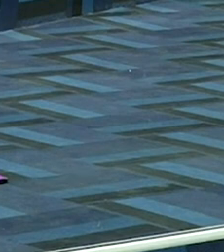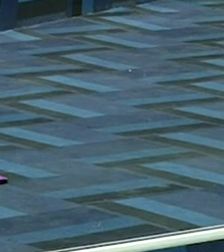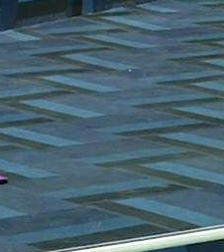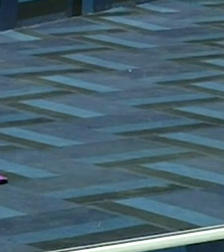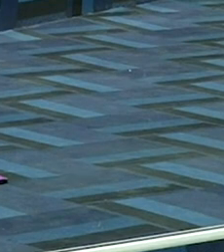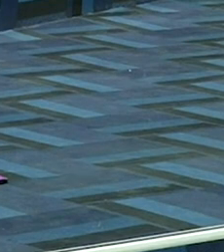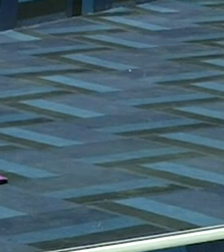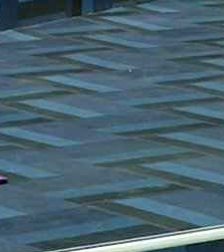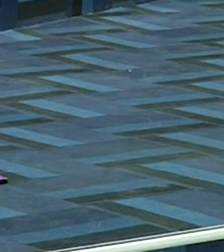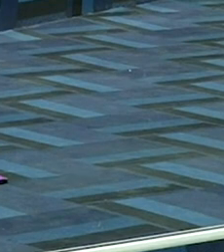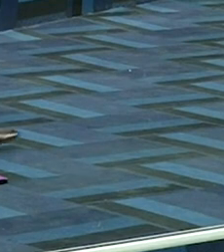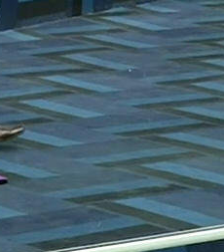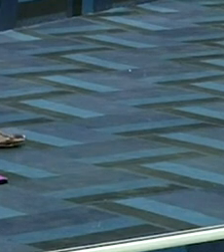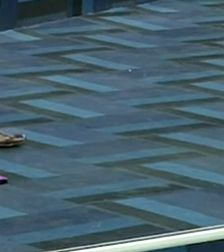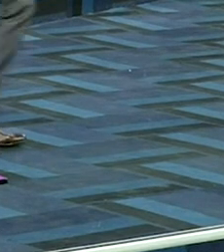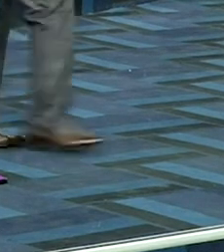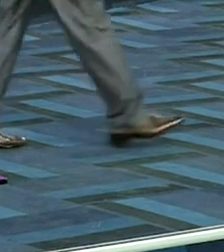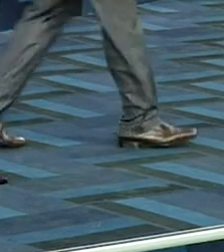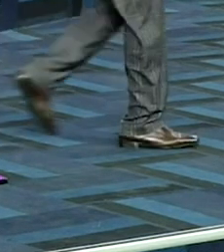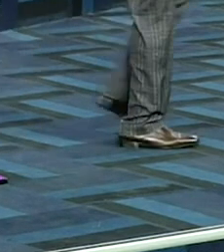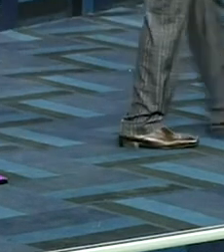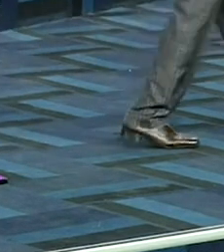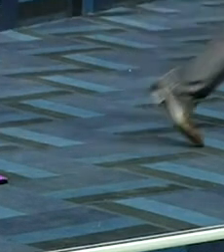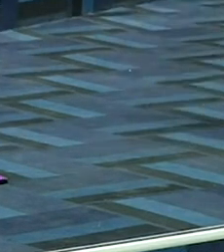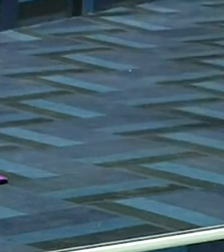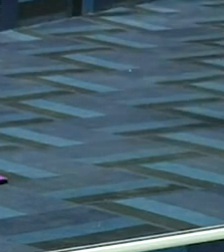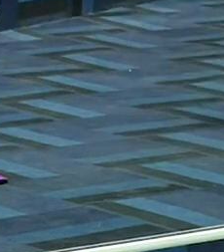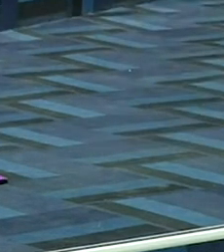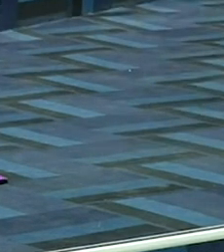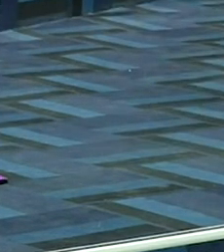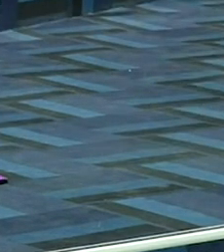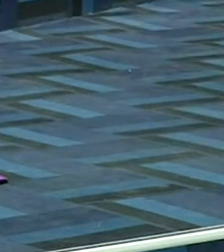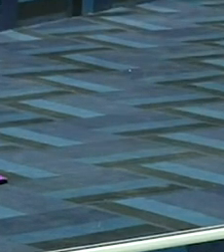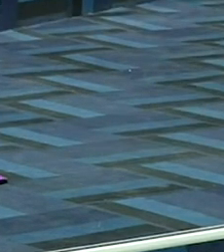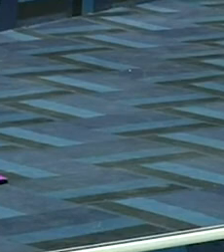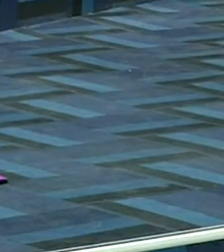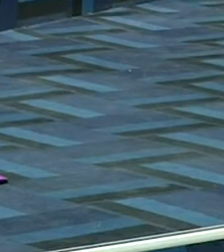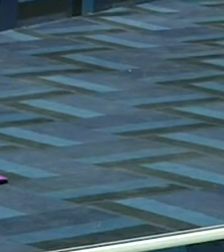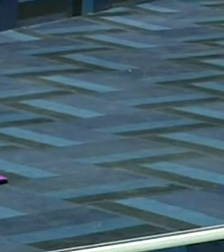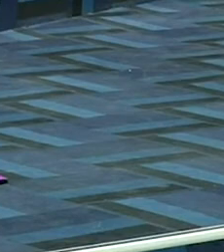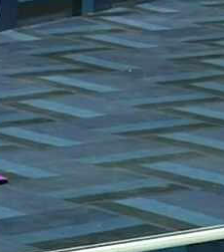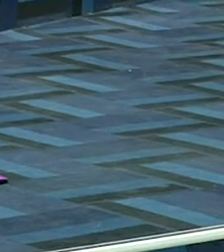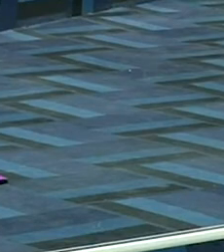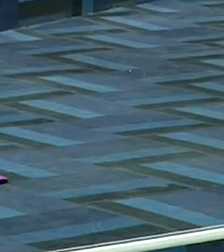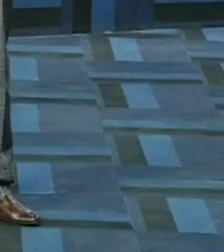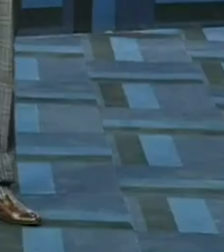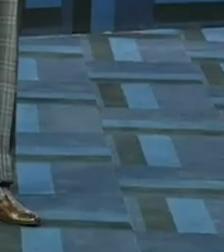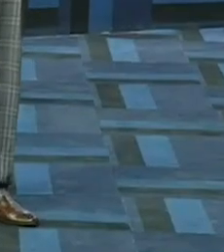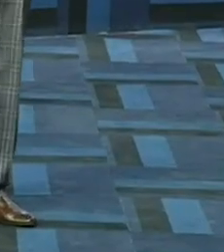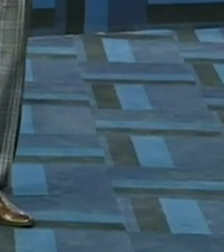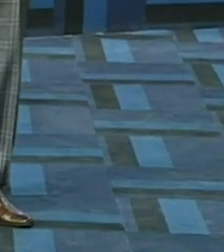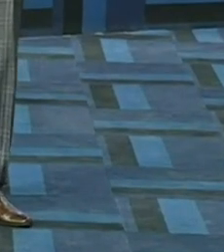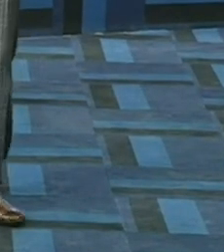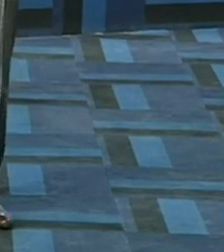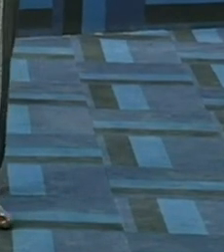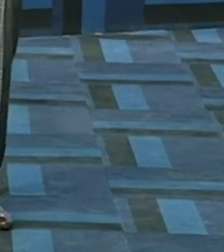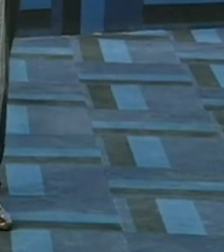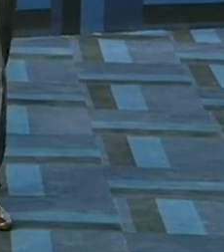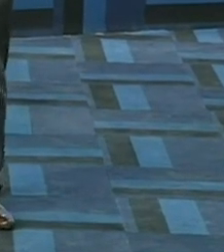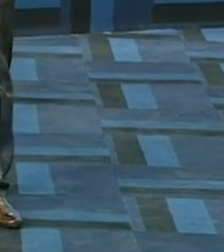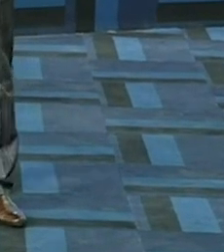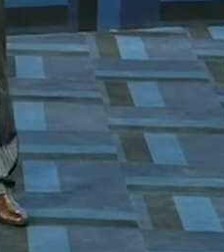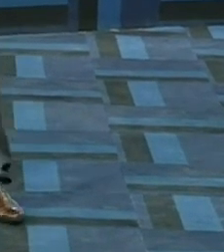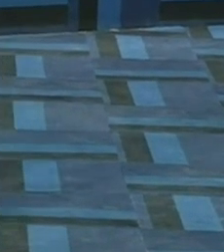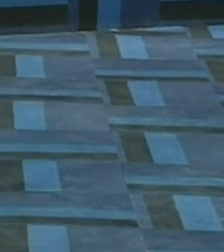what is wrong with this man he made sure that he drank to his food every friday he could go